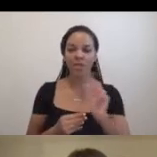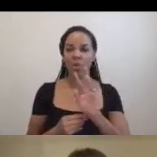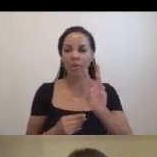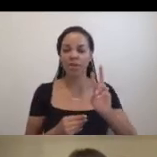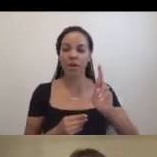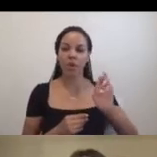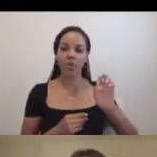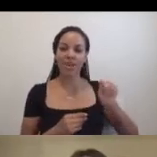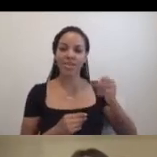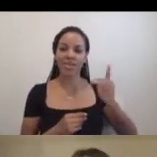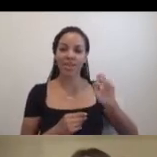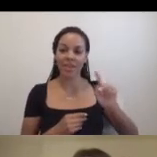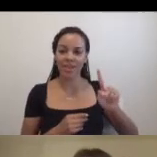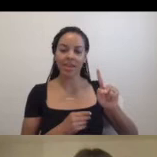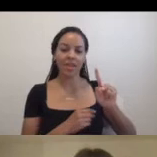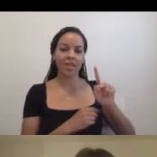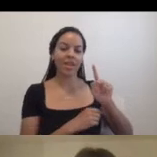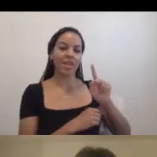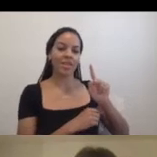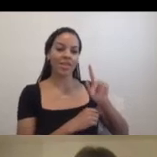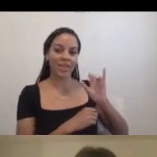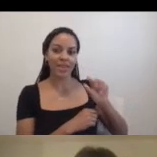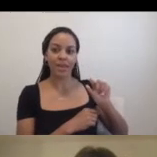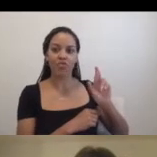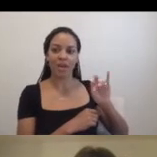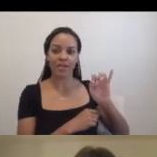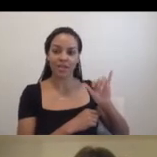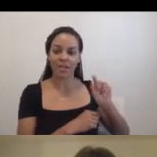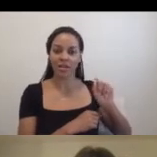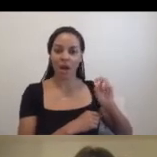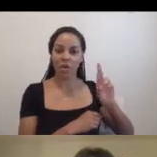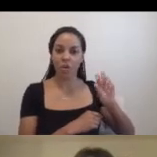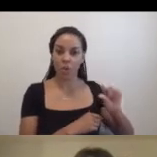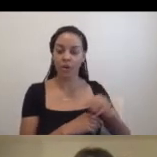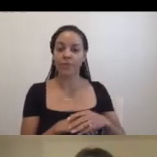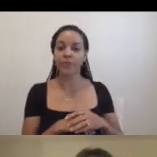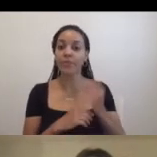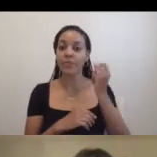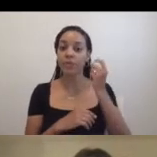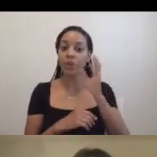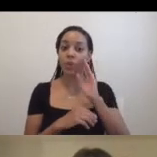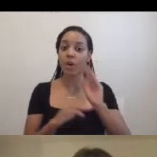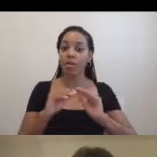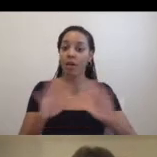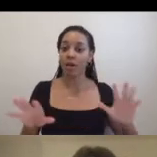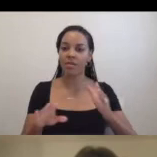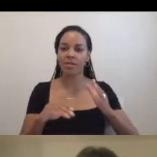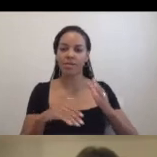.org. And a publication based on this symposium will be launched in late spring 2022.